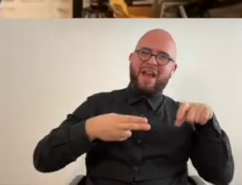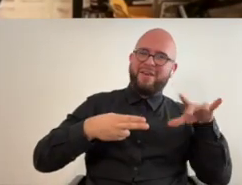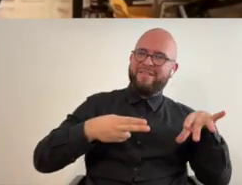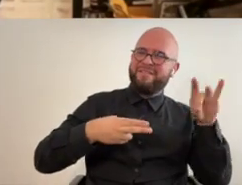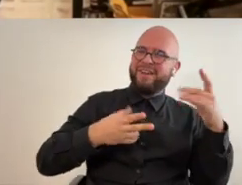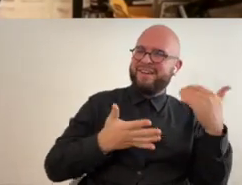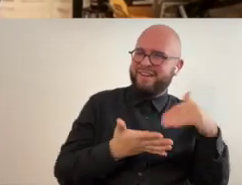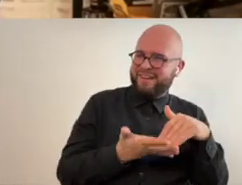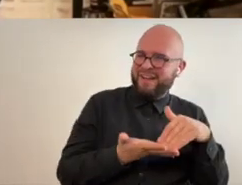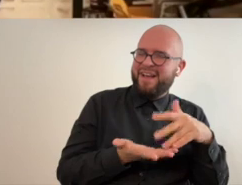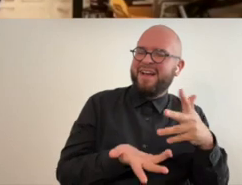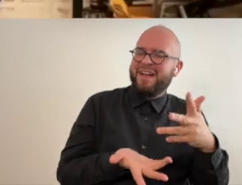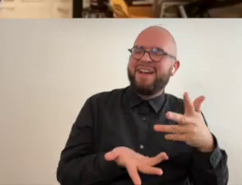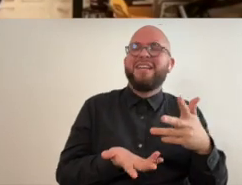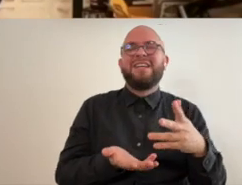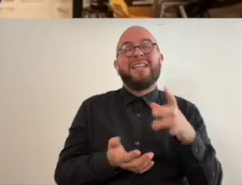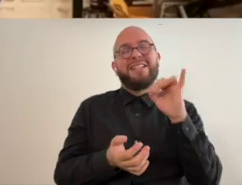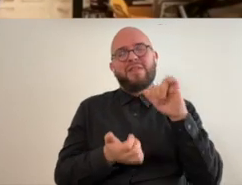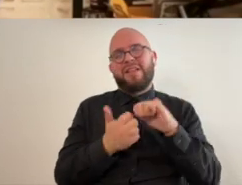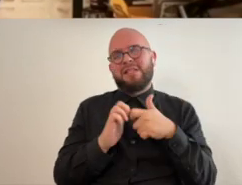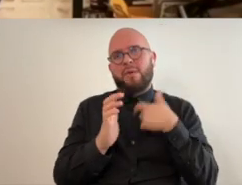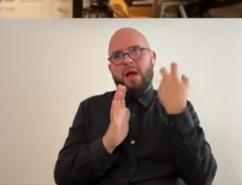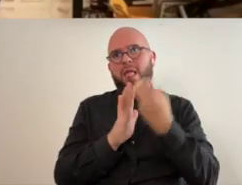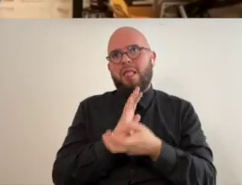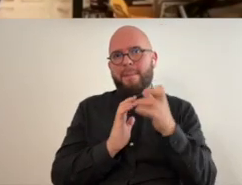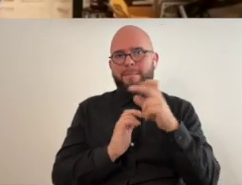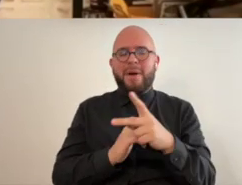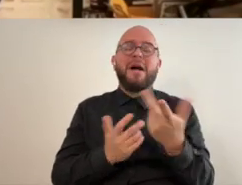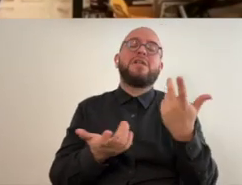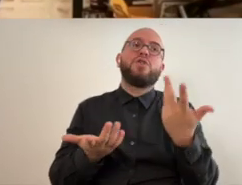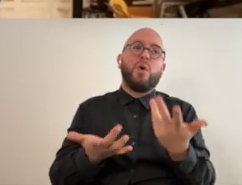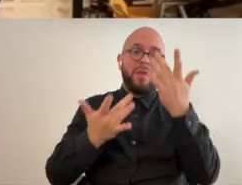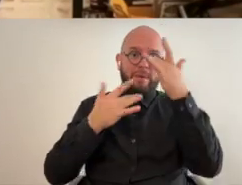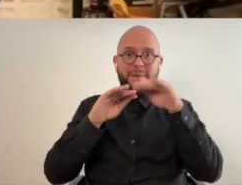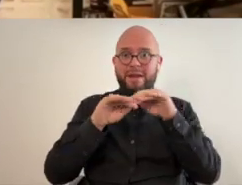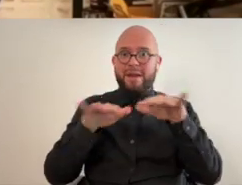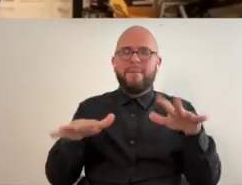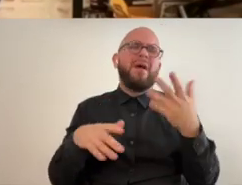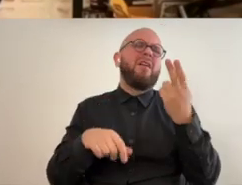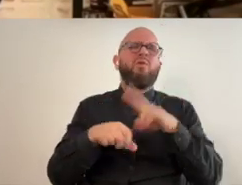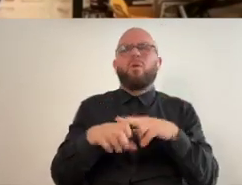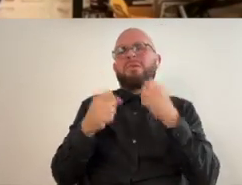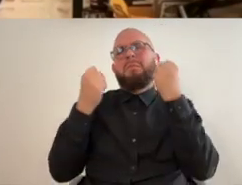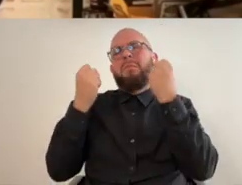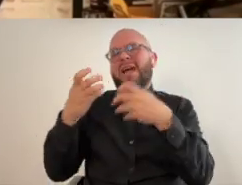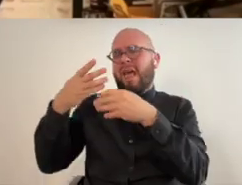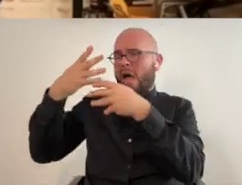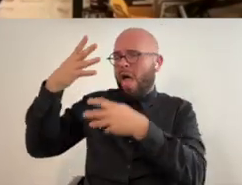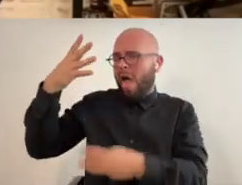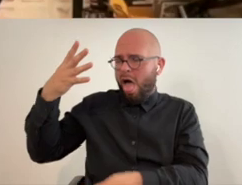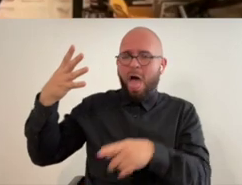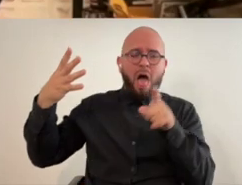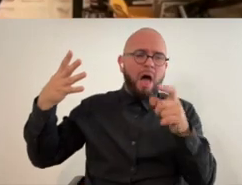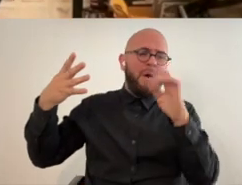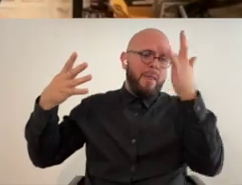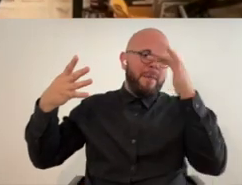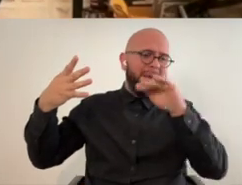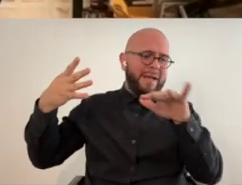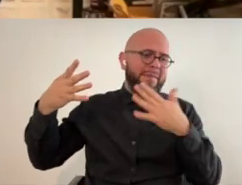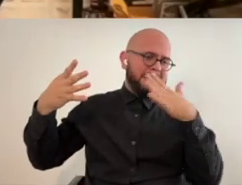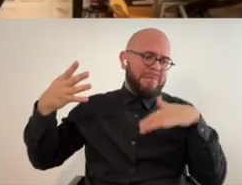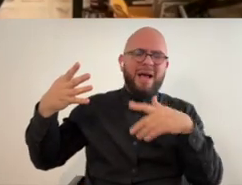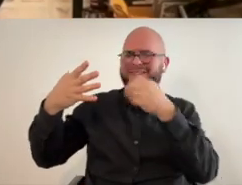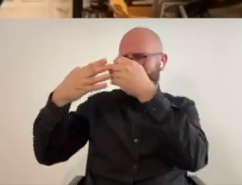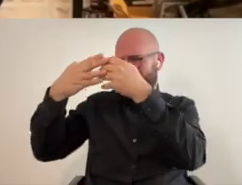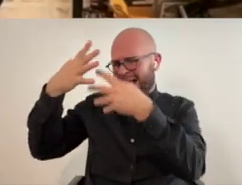and i found it so um that's how i got back into it and so the pandemic for me for i can give you 100 reasons why it wasn't good um